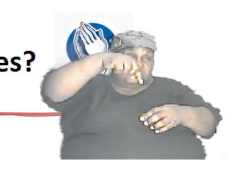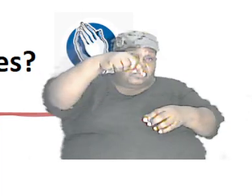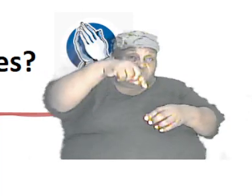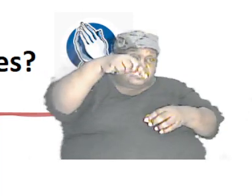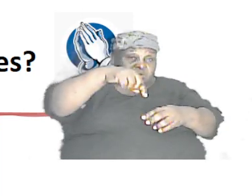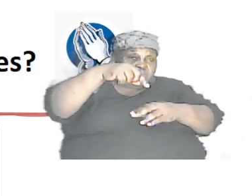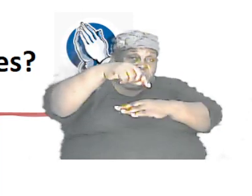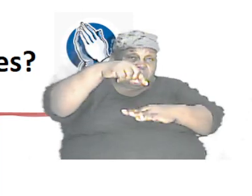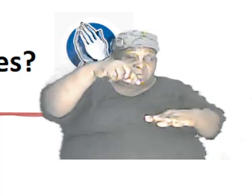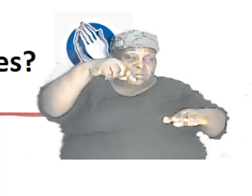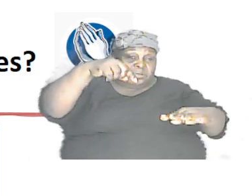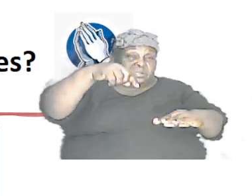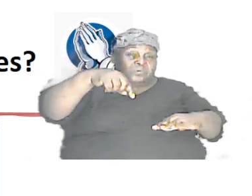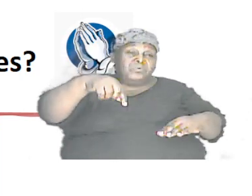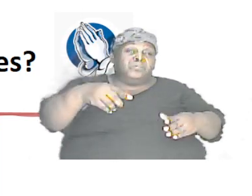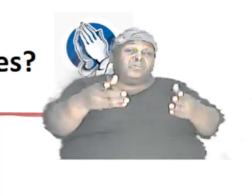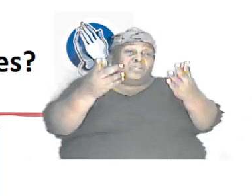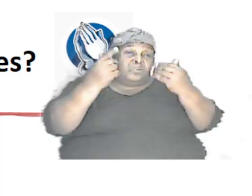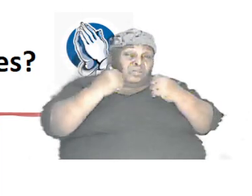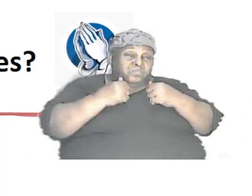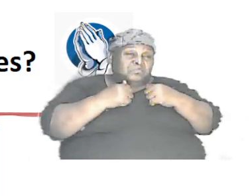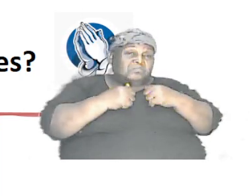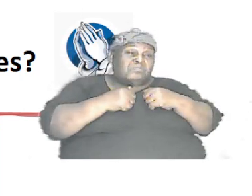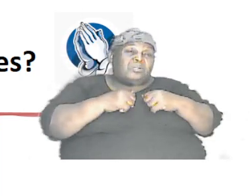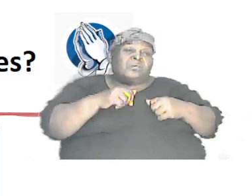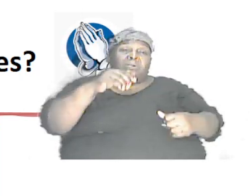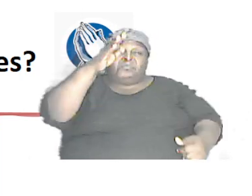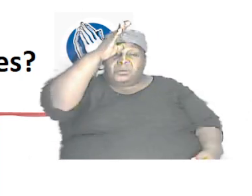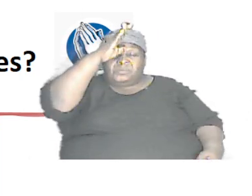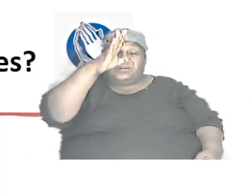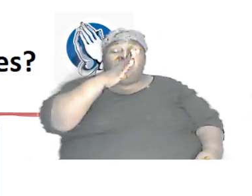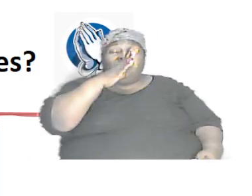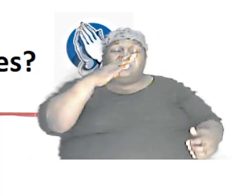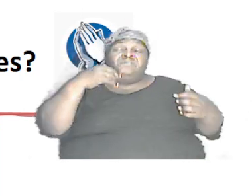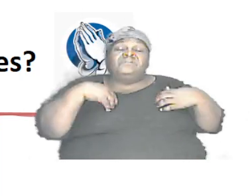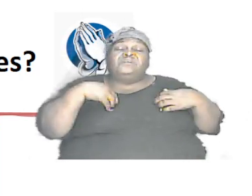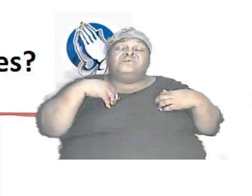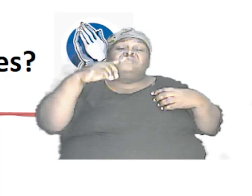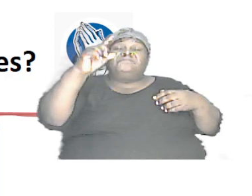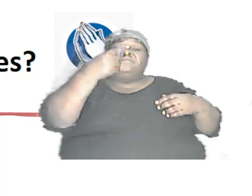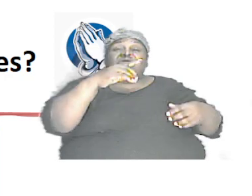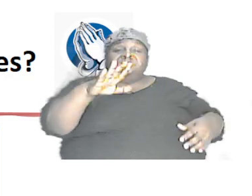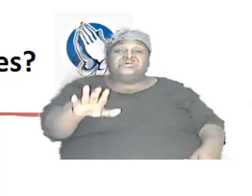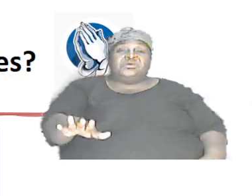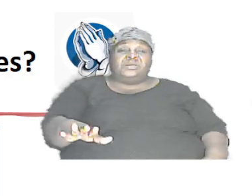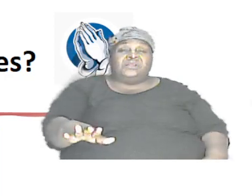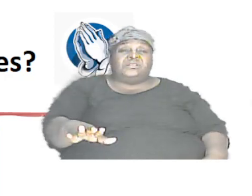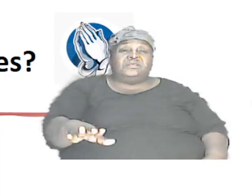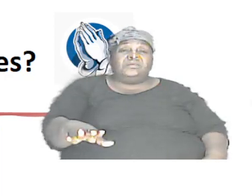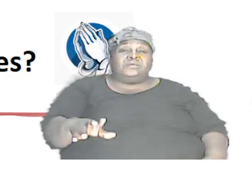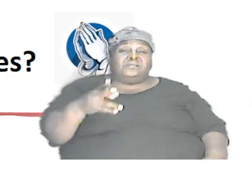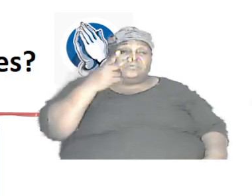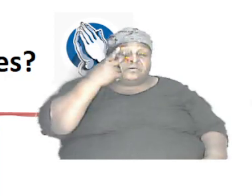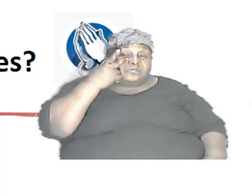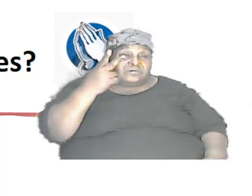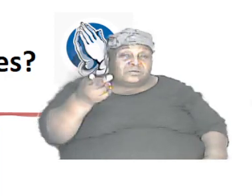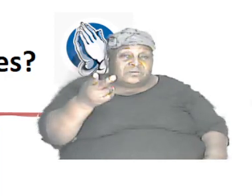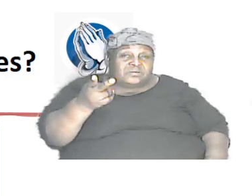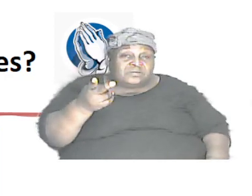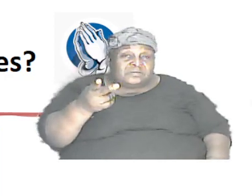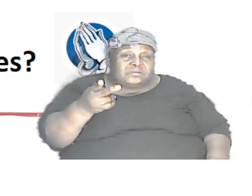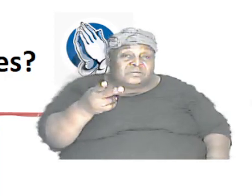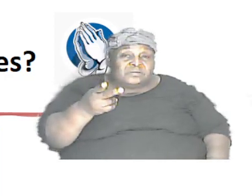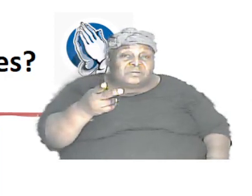and daddy having their first child, can you look and see, brothers and sisters, what is the combination?